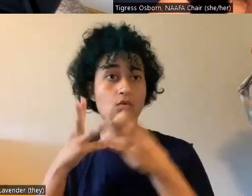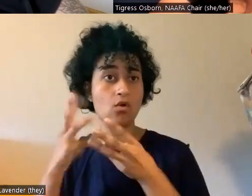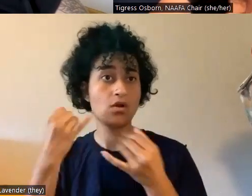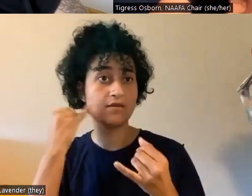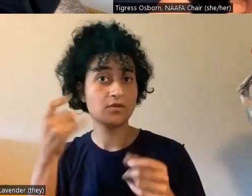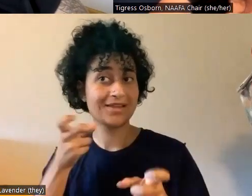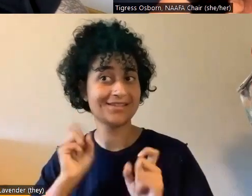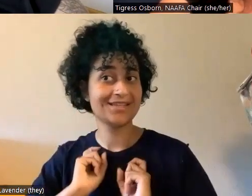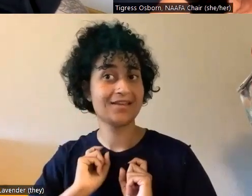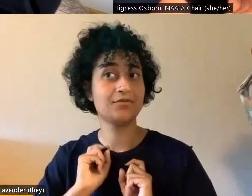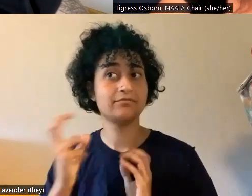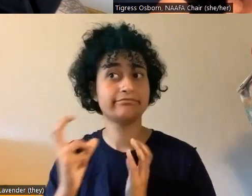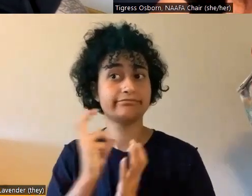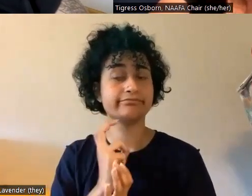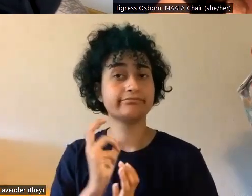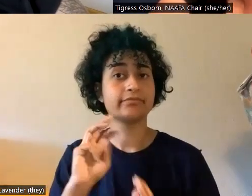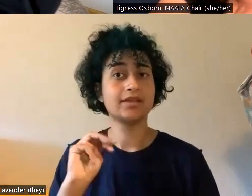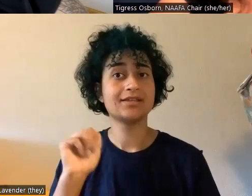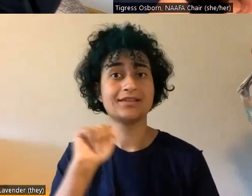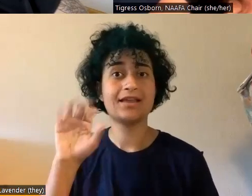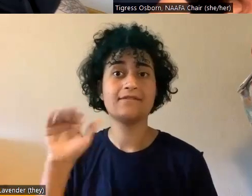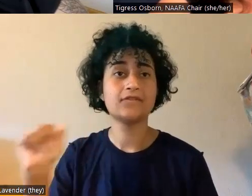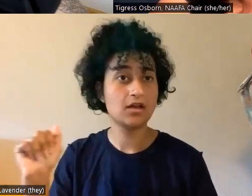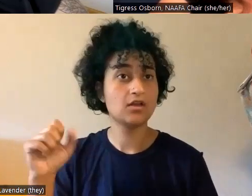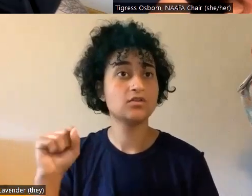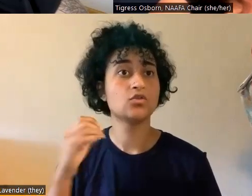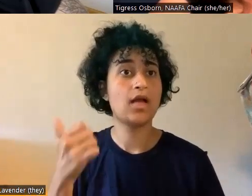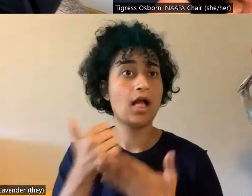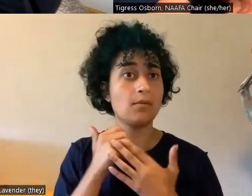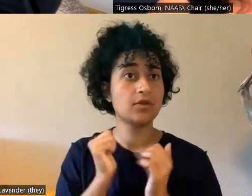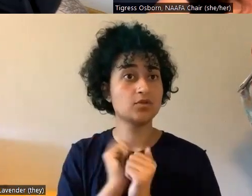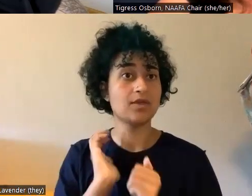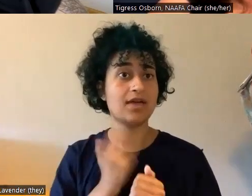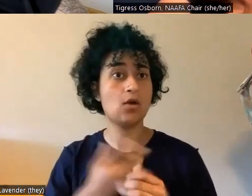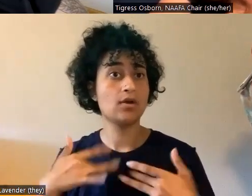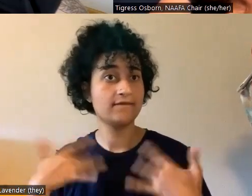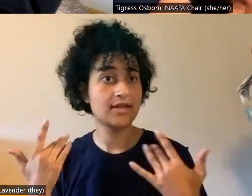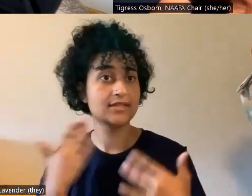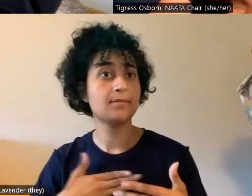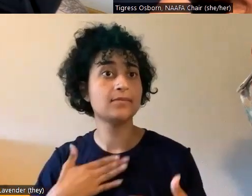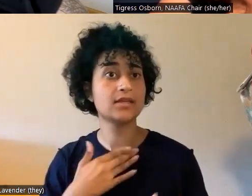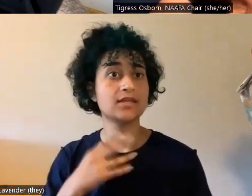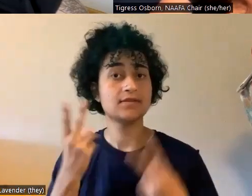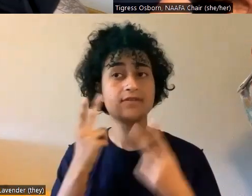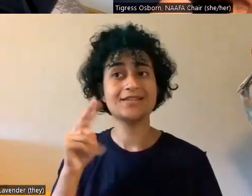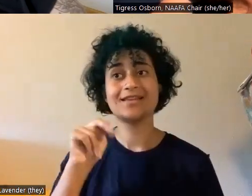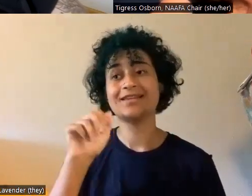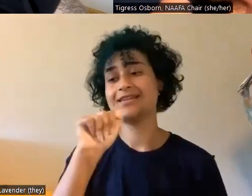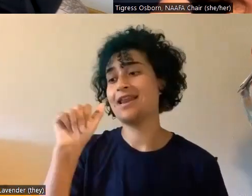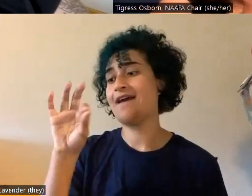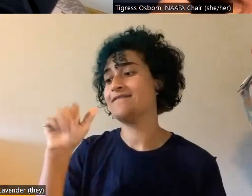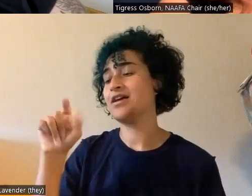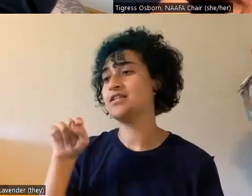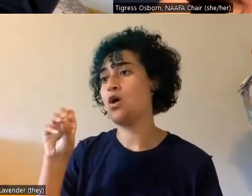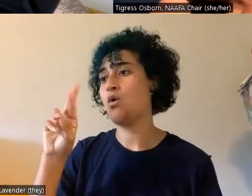NAFA to help us with the production of these webinars and our other important programming, please visit NAFA.org slash give and